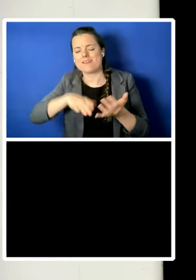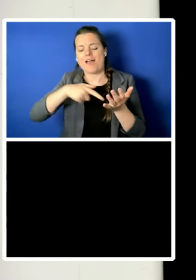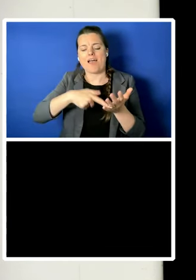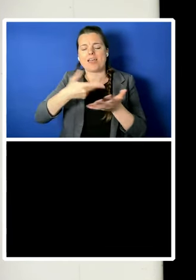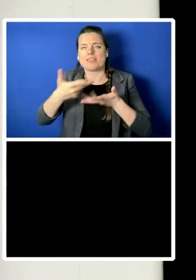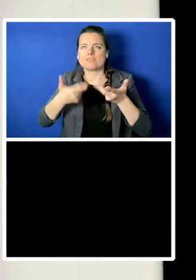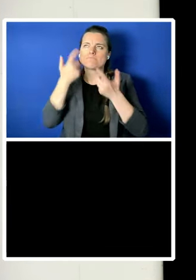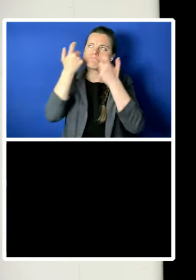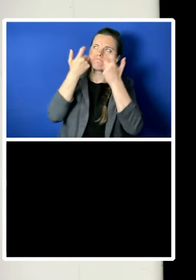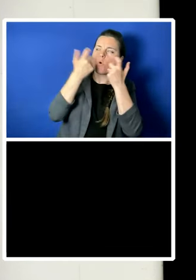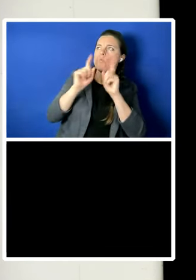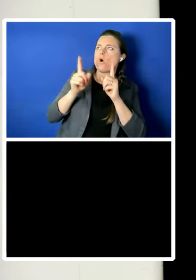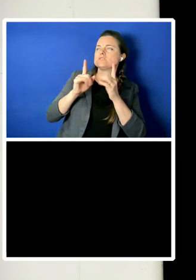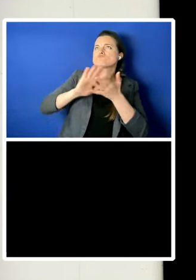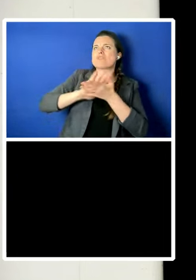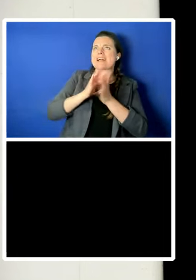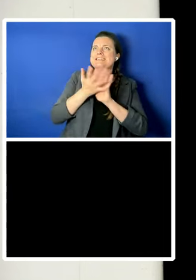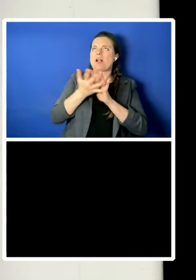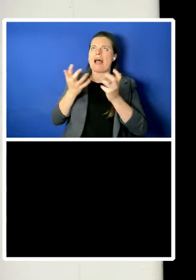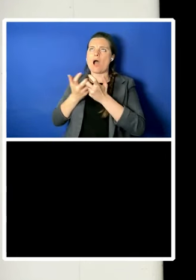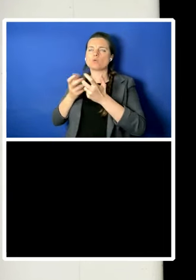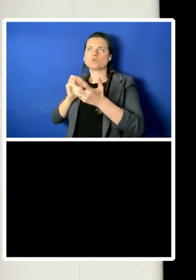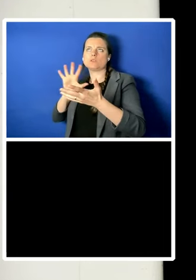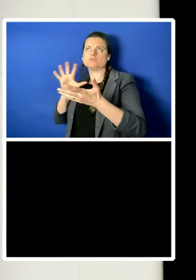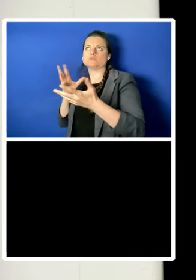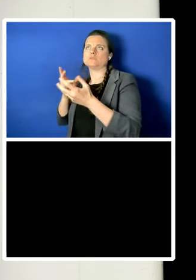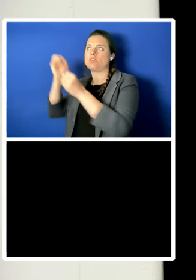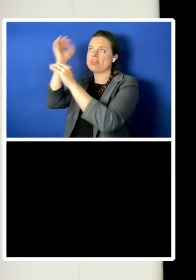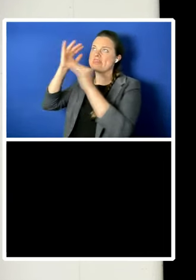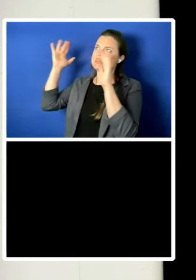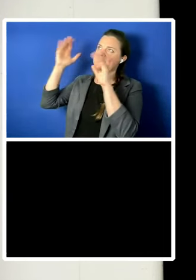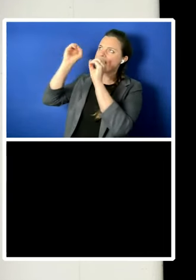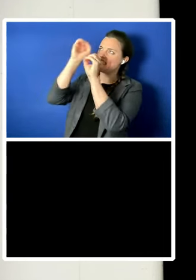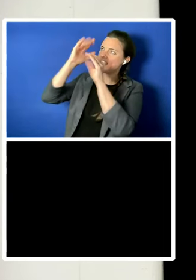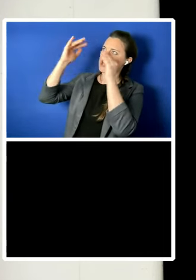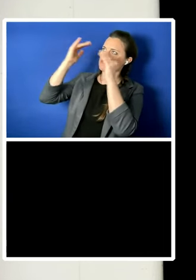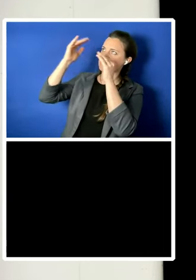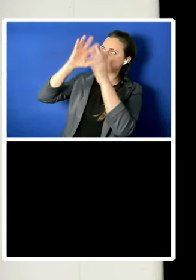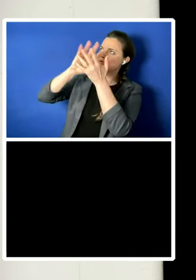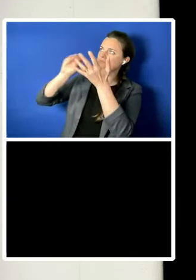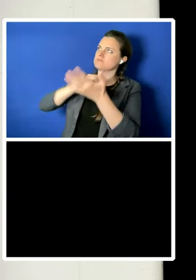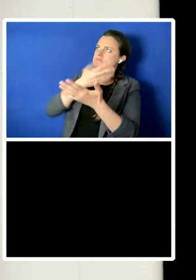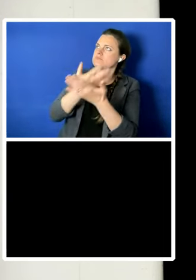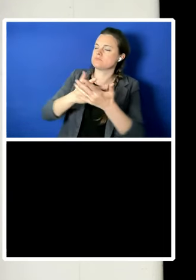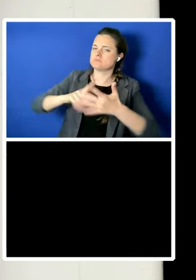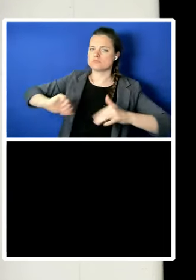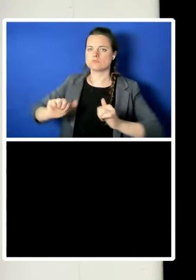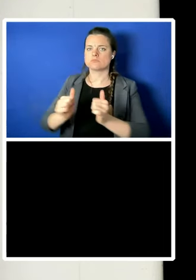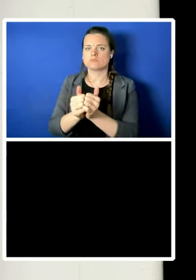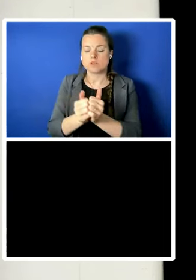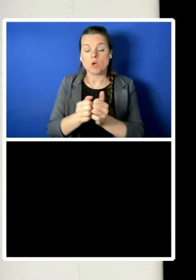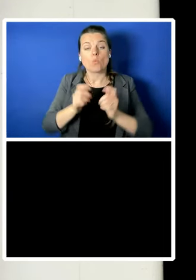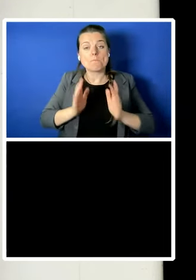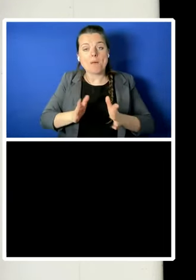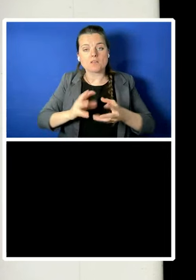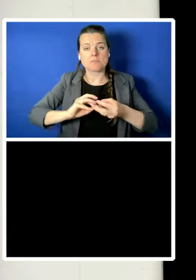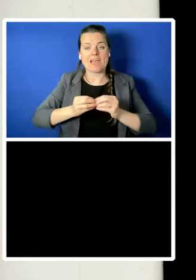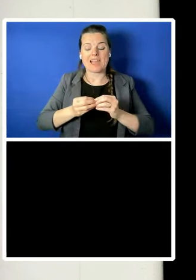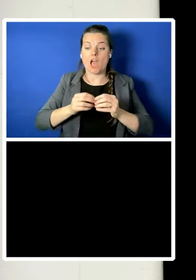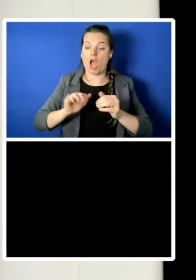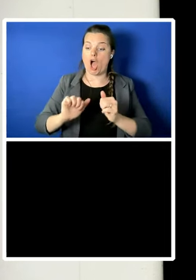in the second half of this century. We must make our most agreed upon fundamental freedoms accessible,